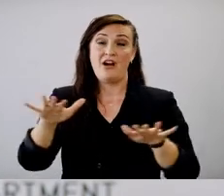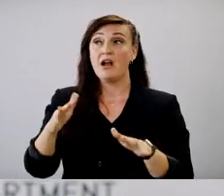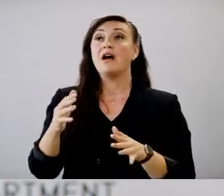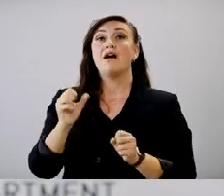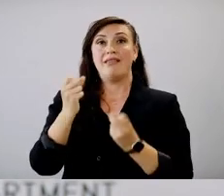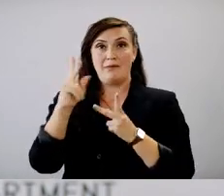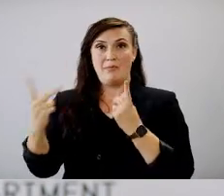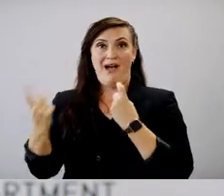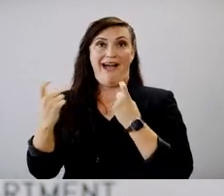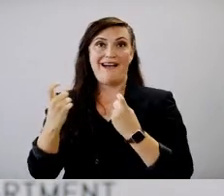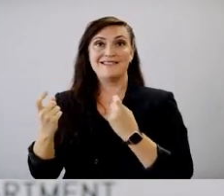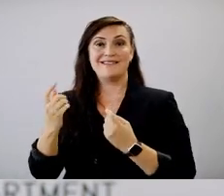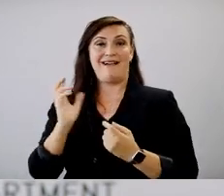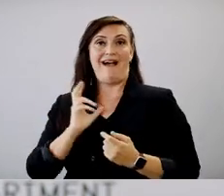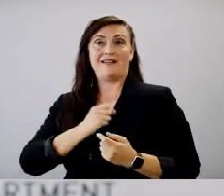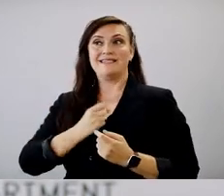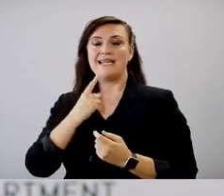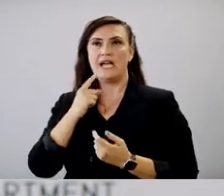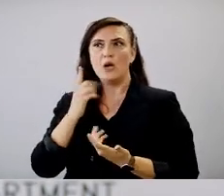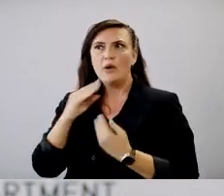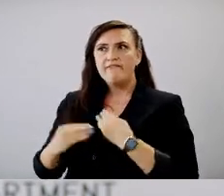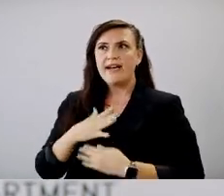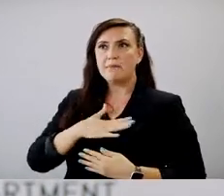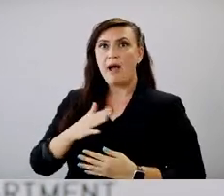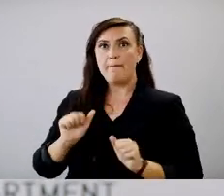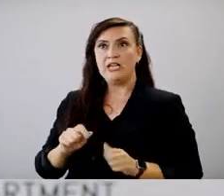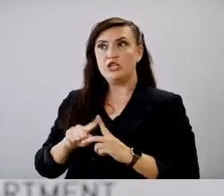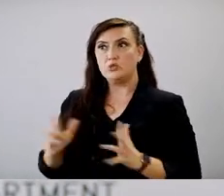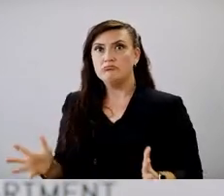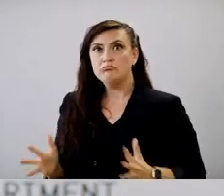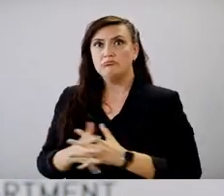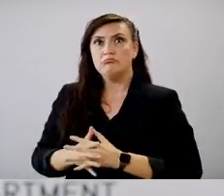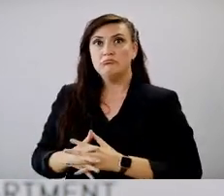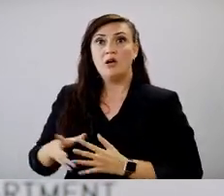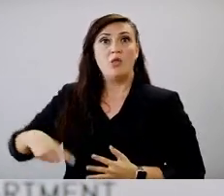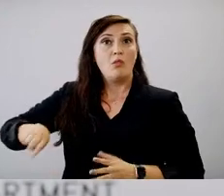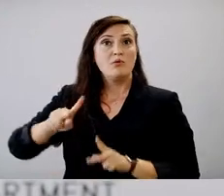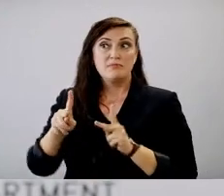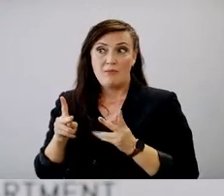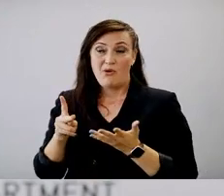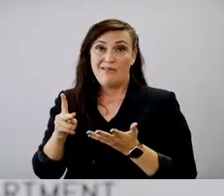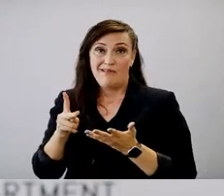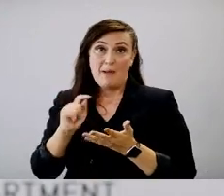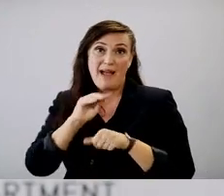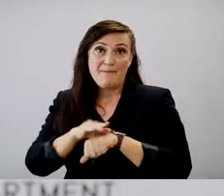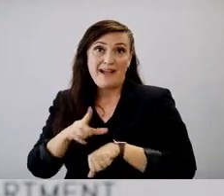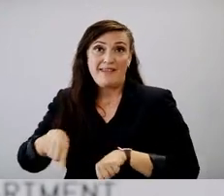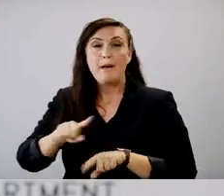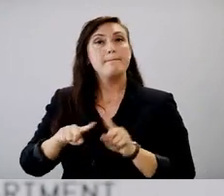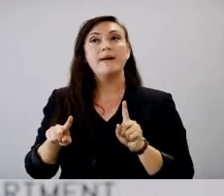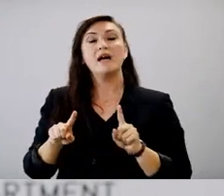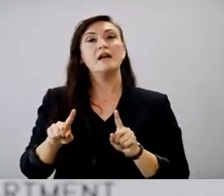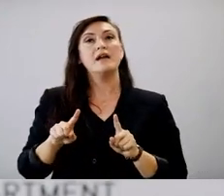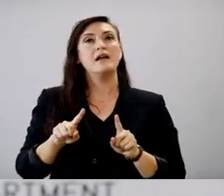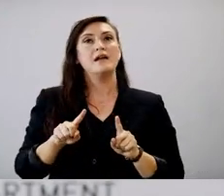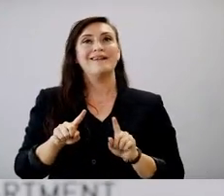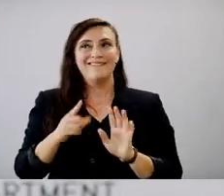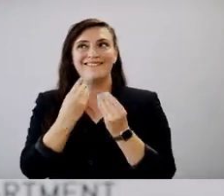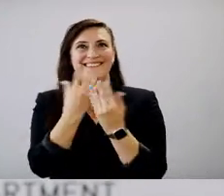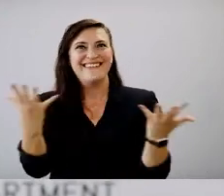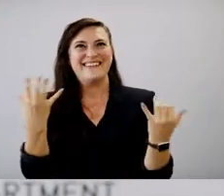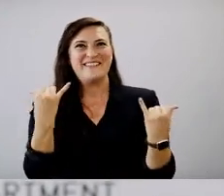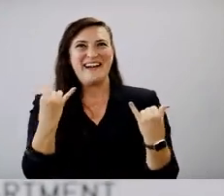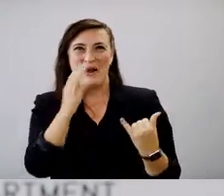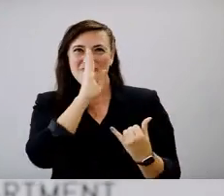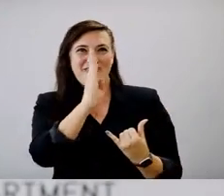about, will it affect my ability to have a baby? That would be an age group that that might impact. It does not impact your ability to have a